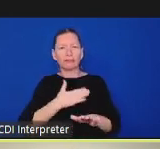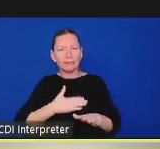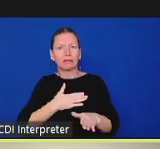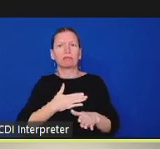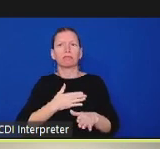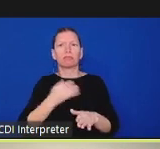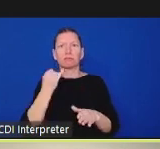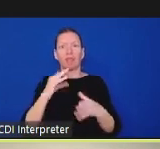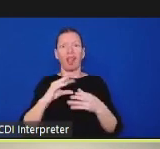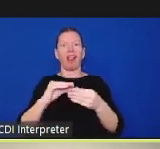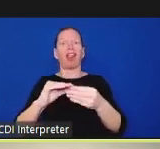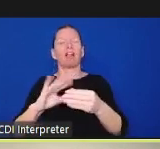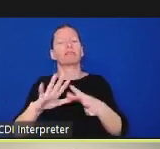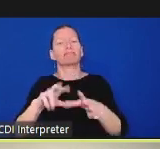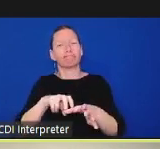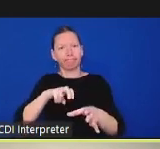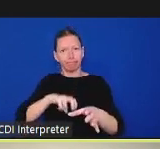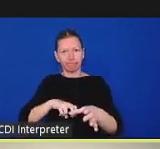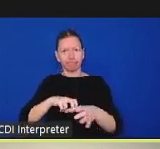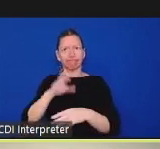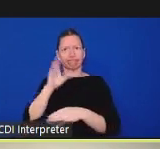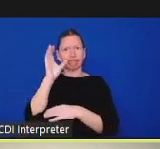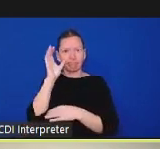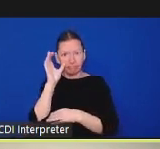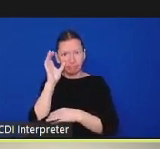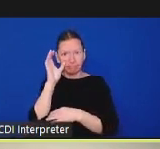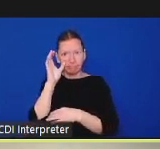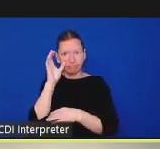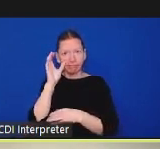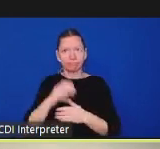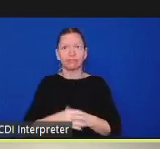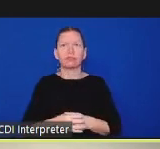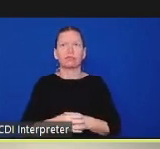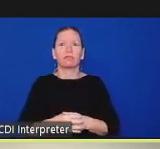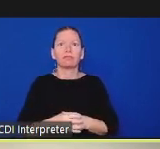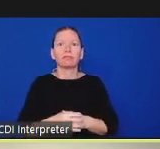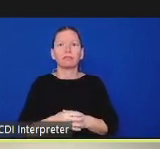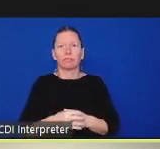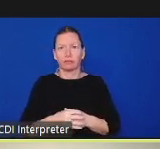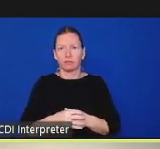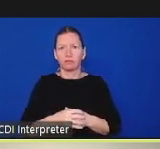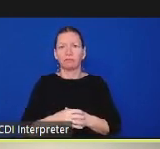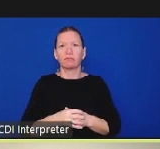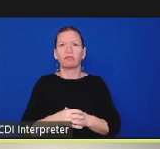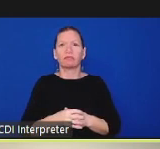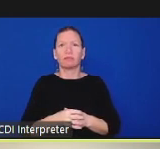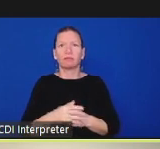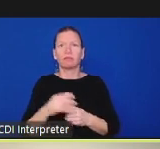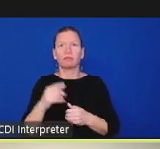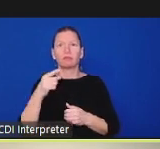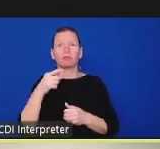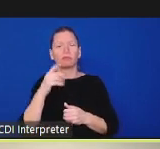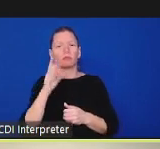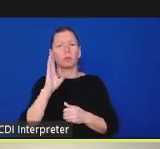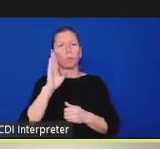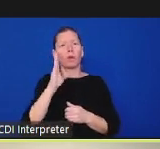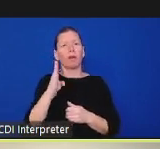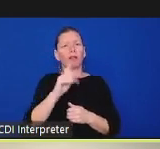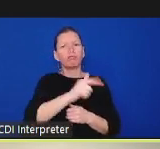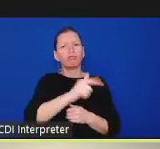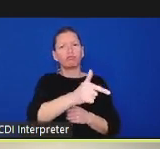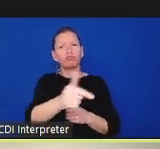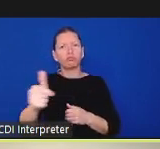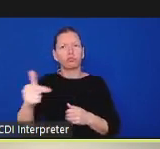haven't had a chance to speak can speak before others um speak again but if you are someone who hangs back